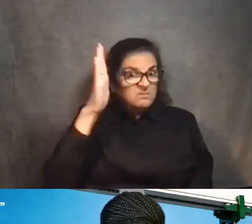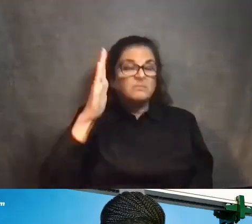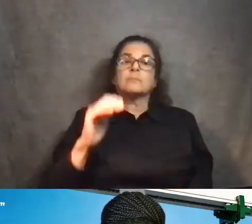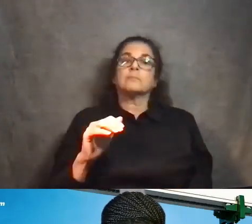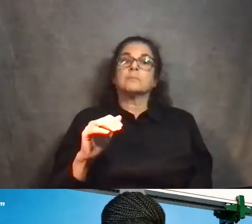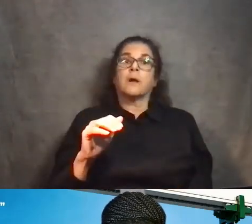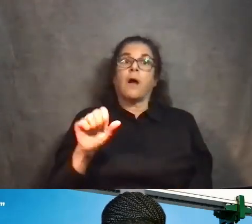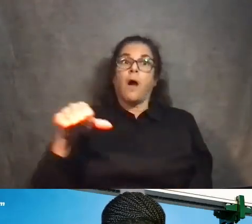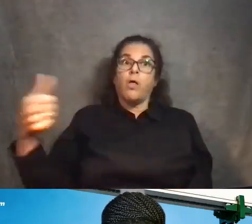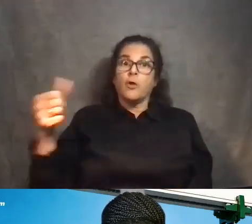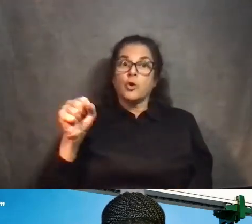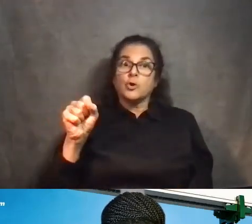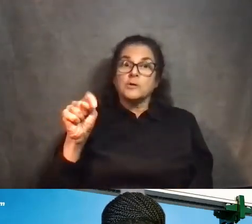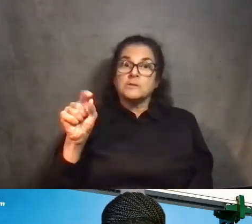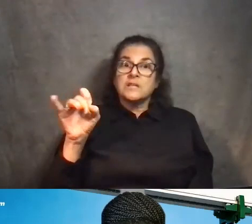going north?